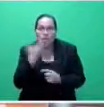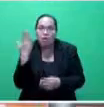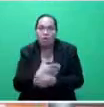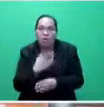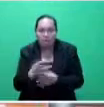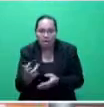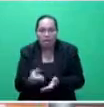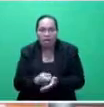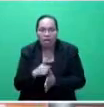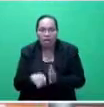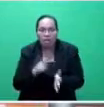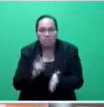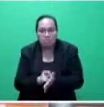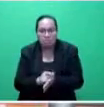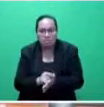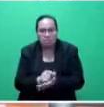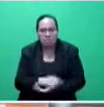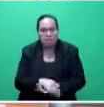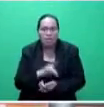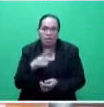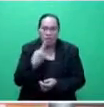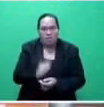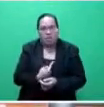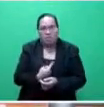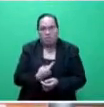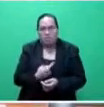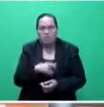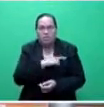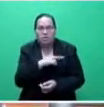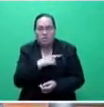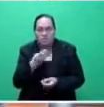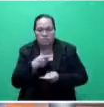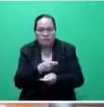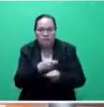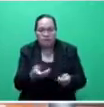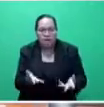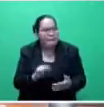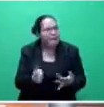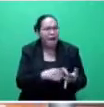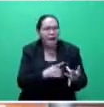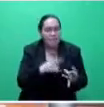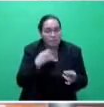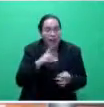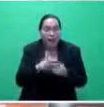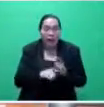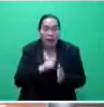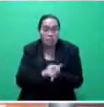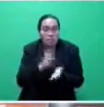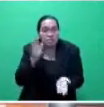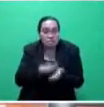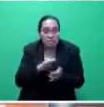work, if they're the sole breadwinner. But on the other hand, Mr. Speaker, sir, there are some other people who have reduced hours of